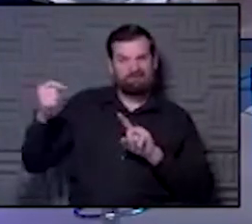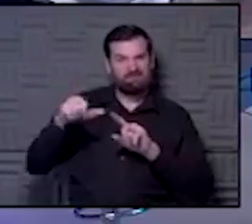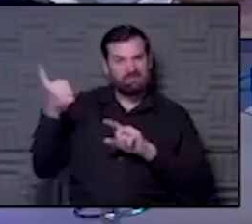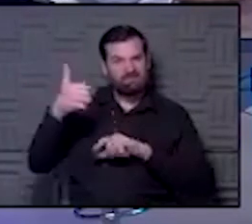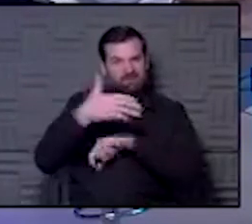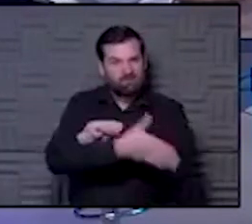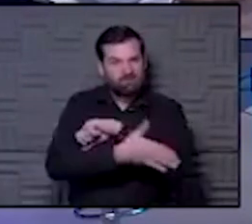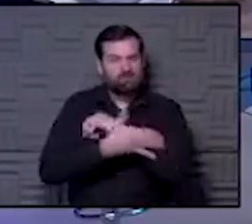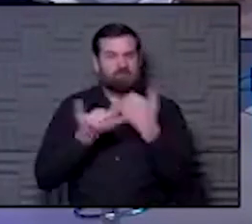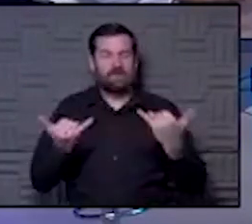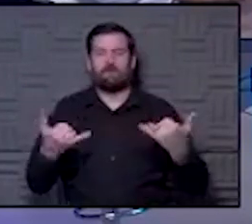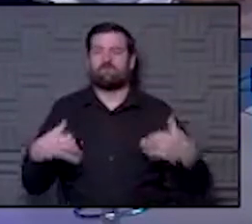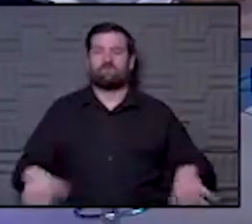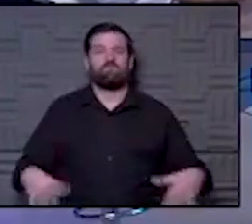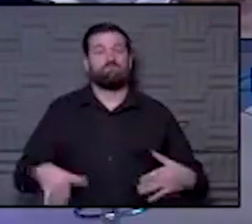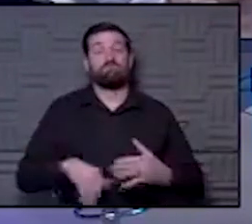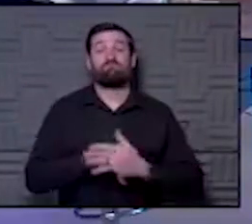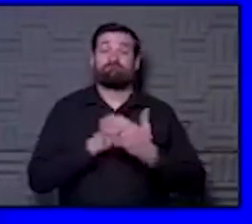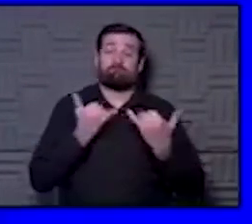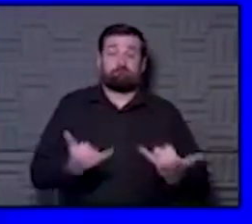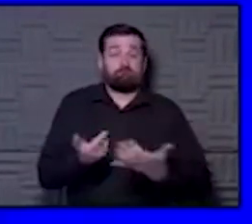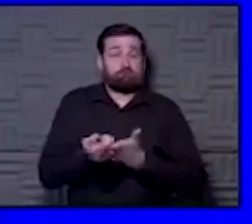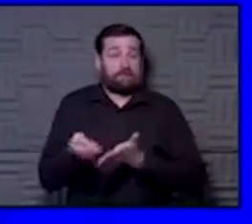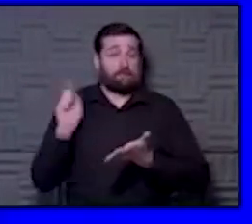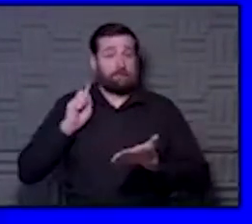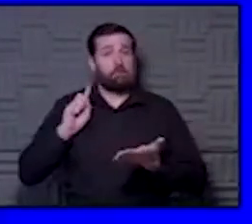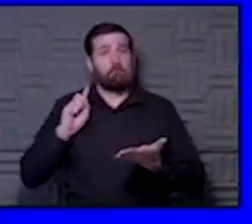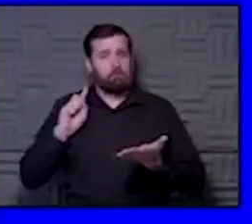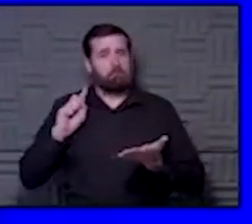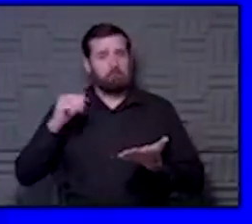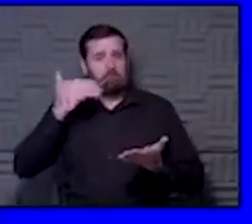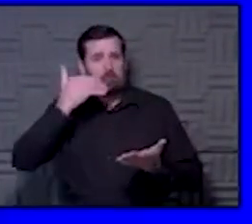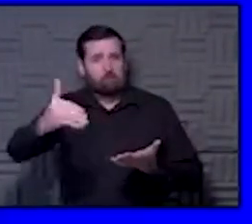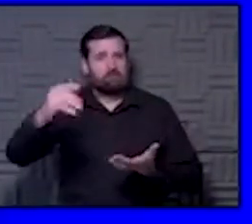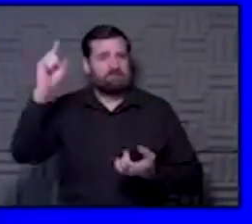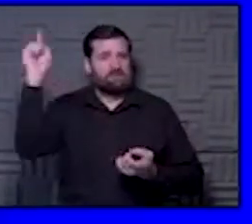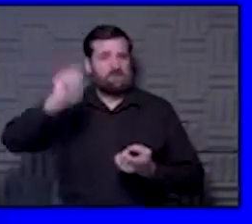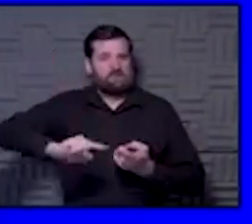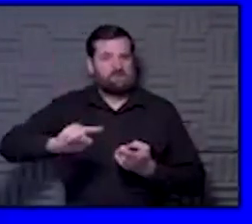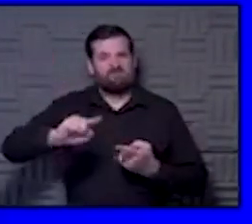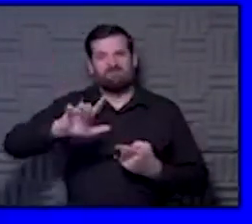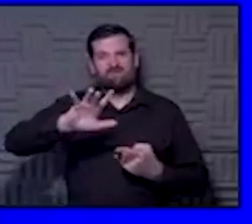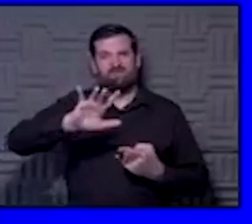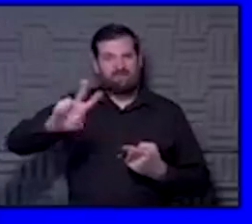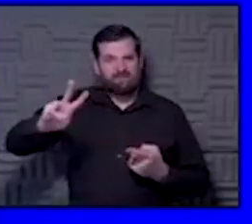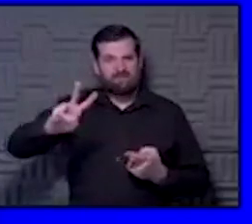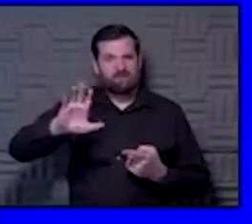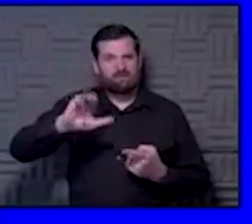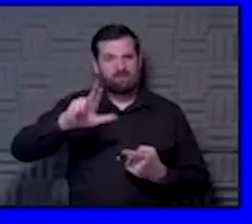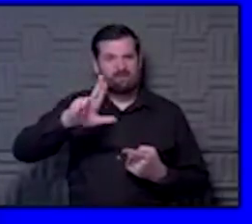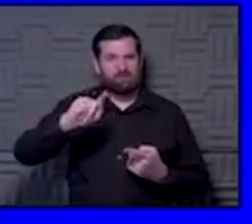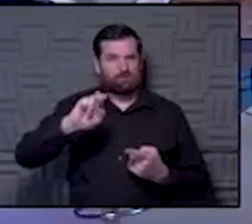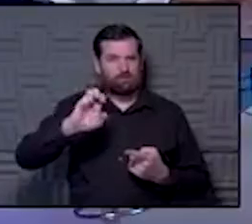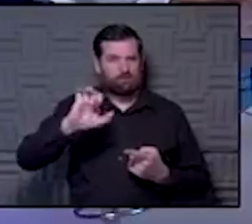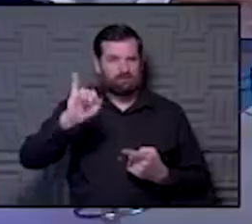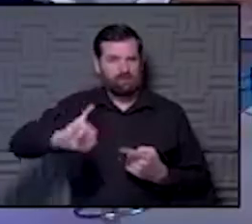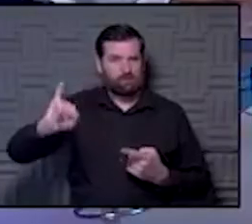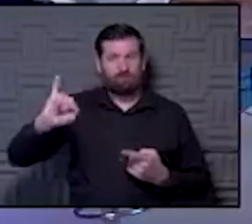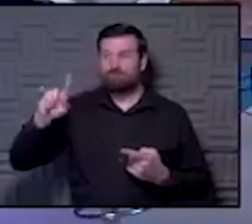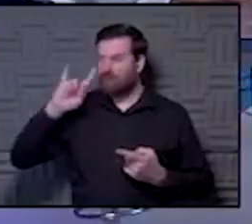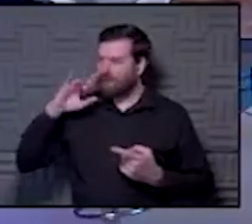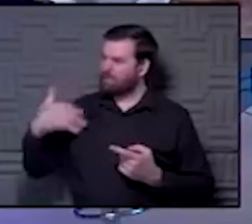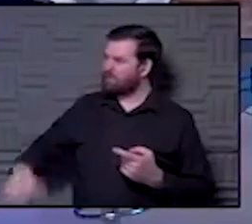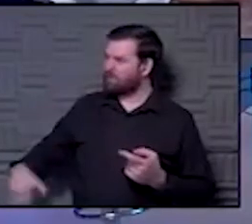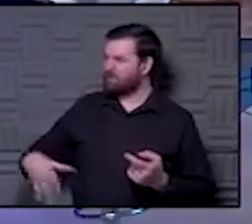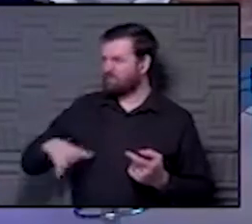where we're at. Currently, you know, last week we had pretty good numbers. We were down to actually 52 acute infections. And we were pretty, that was